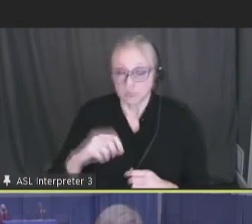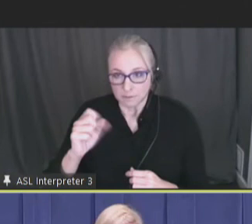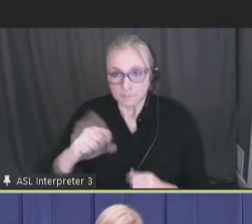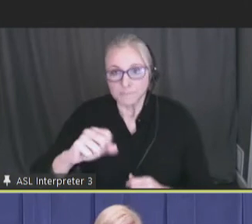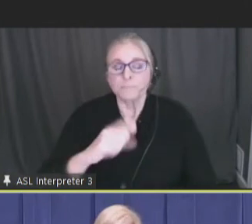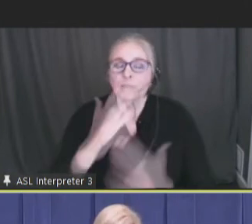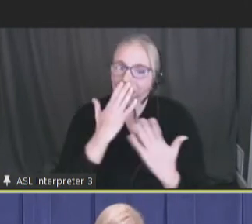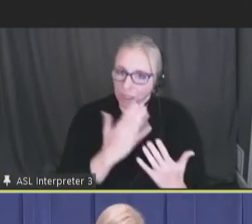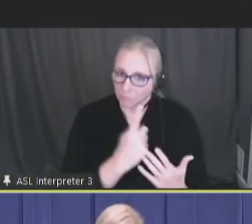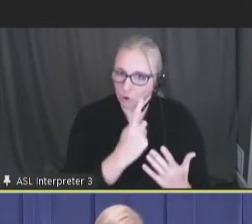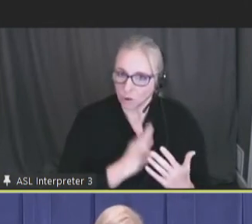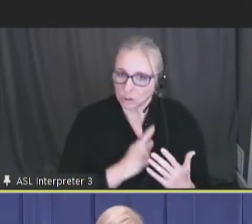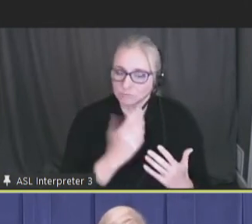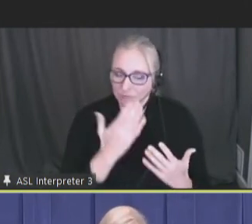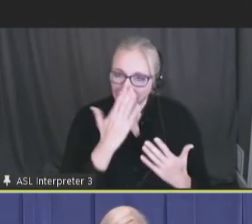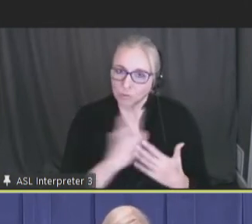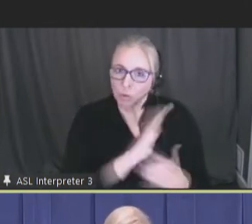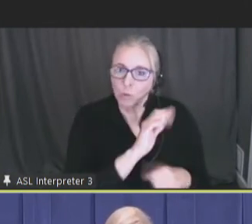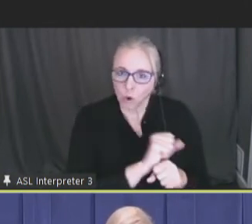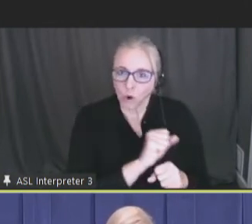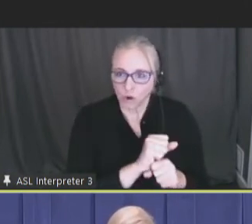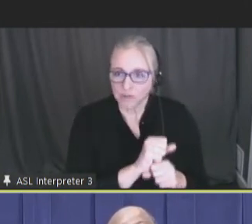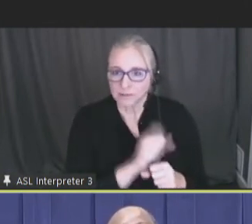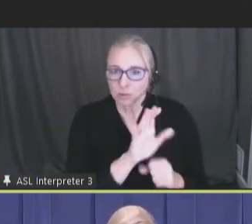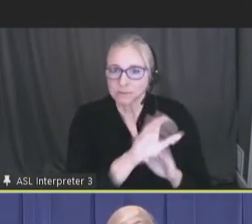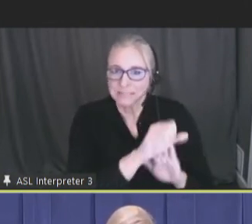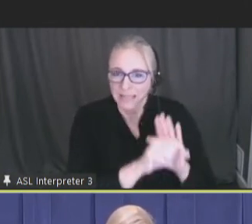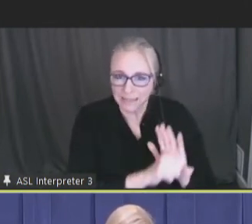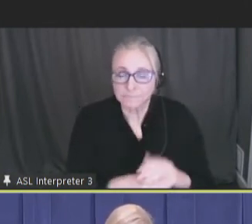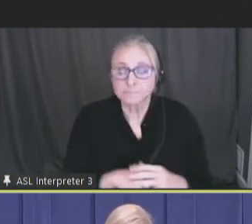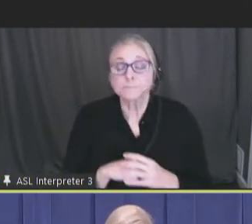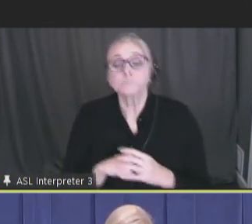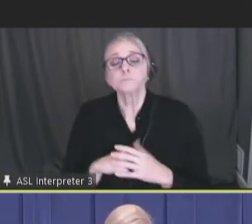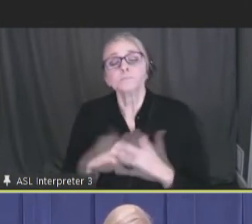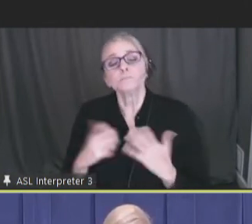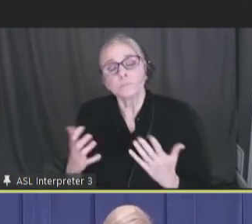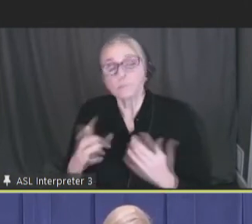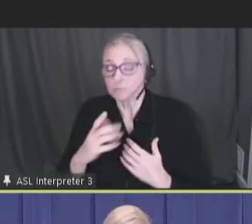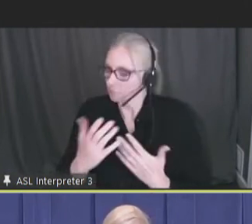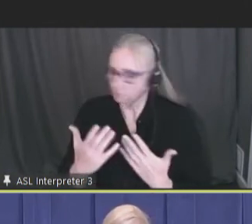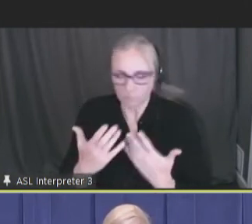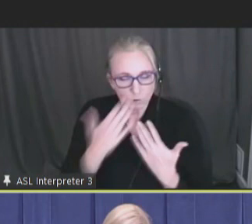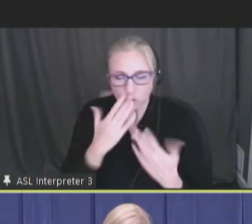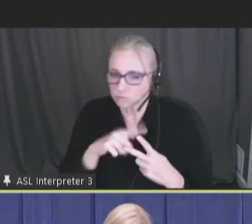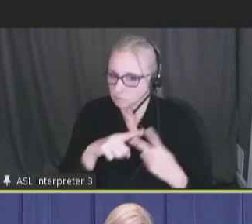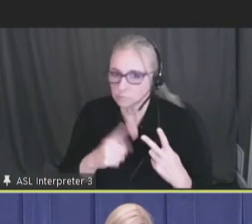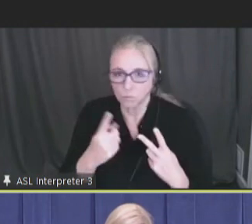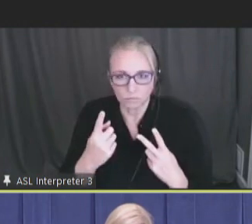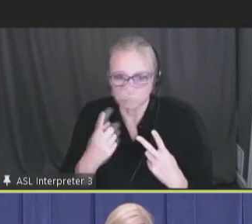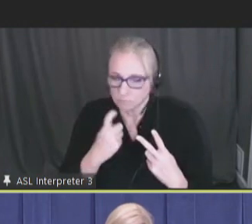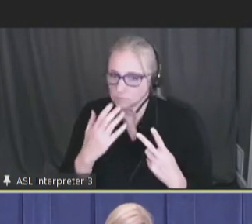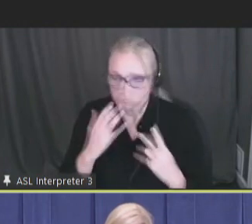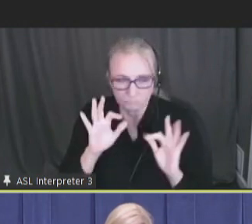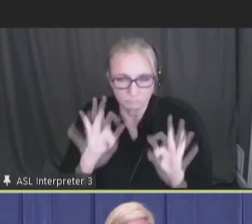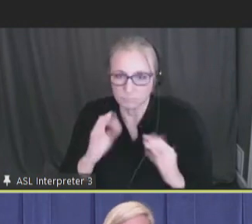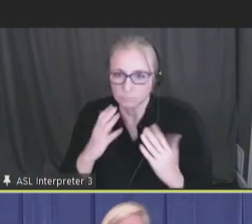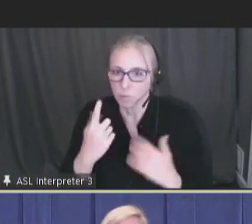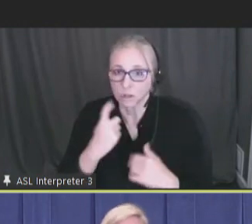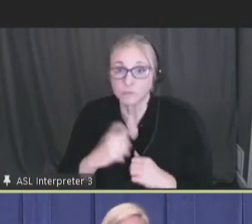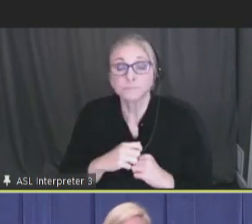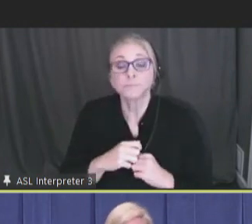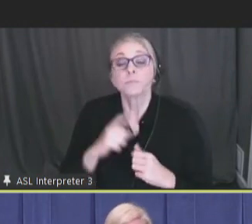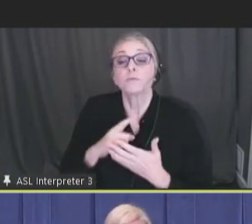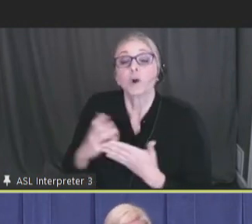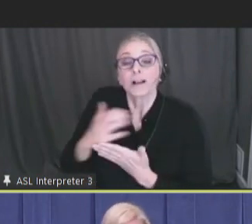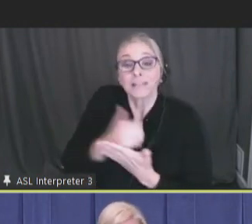and for the work within your state. So, really good question. So, as for collecting